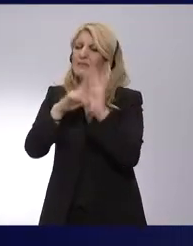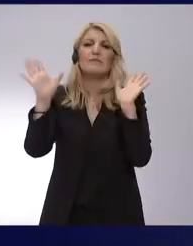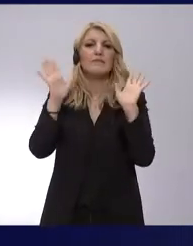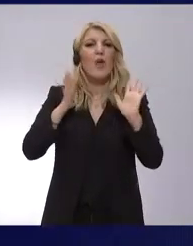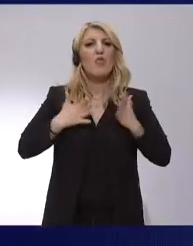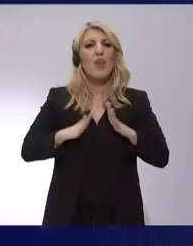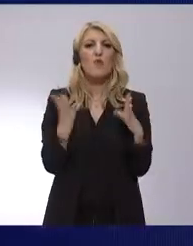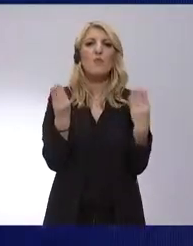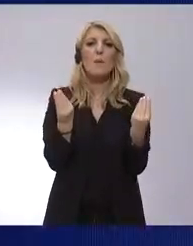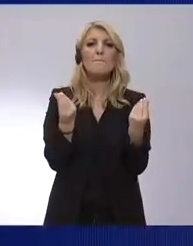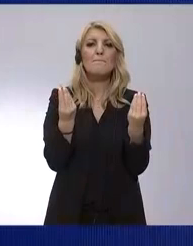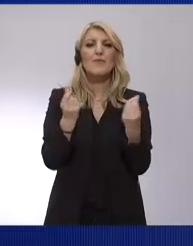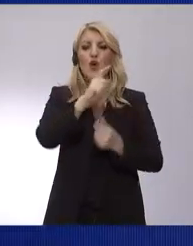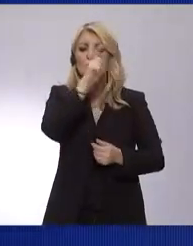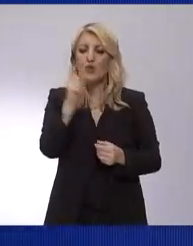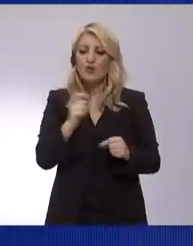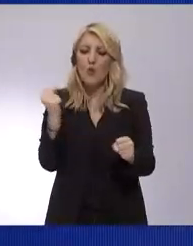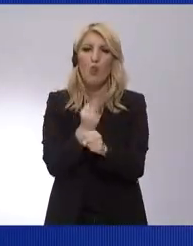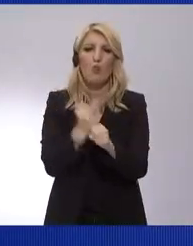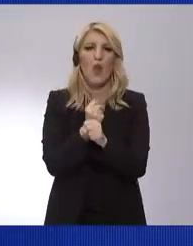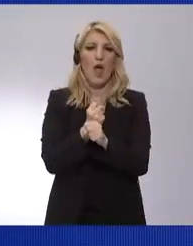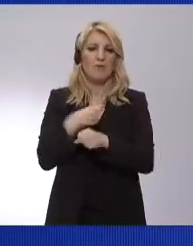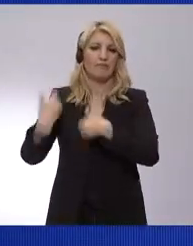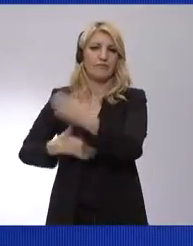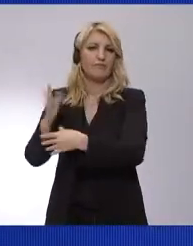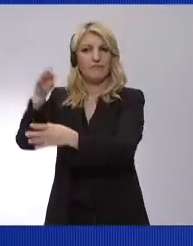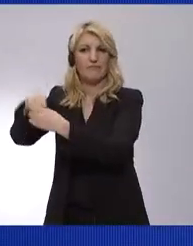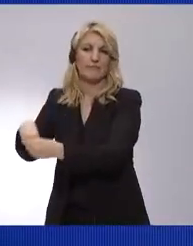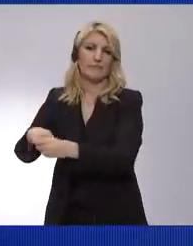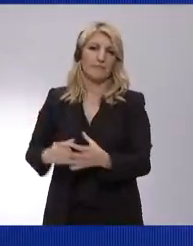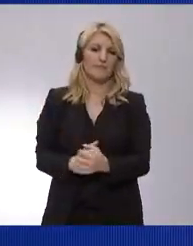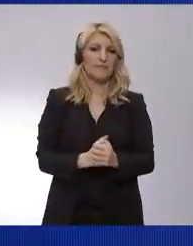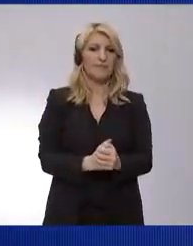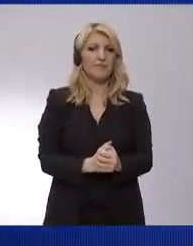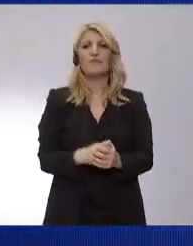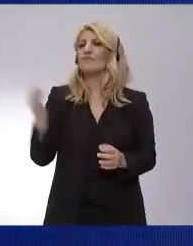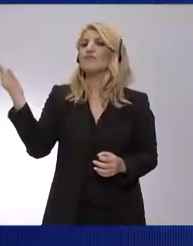policy is a successful economic policy that benefits